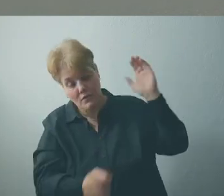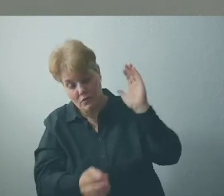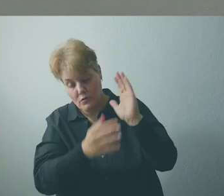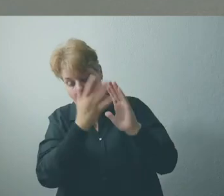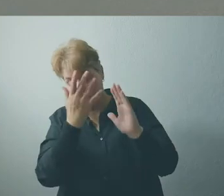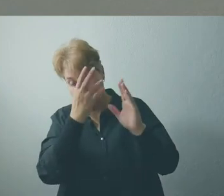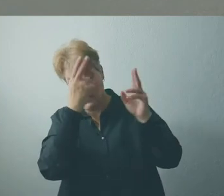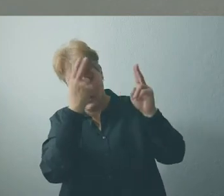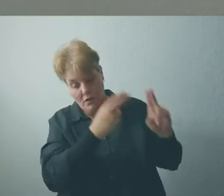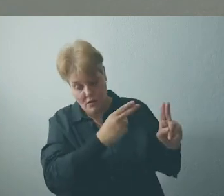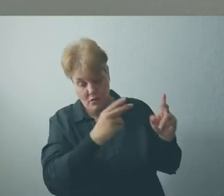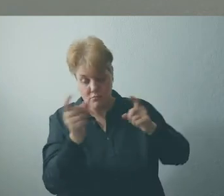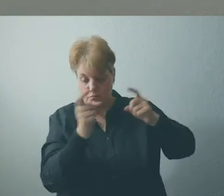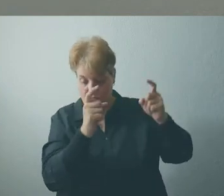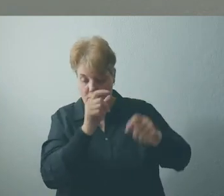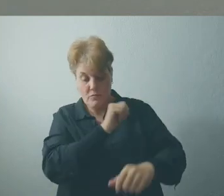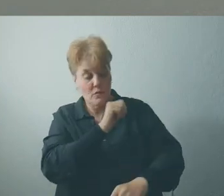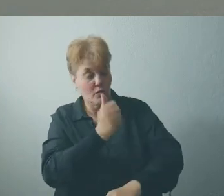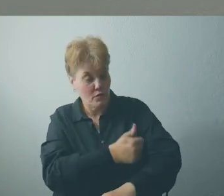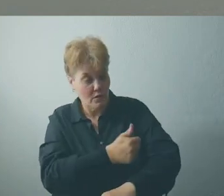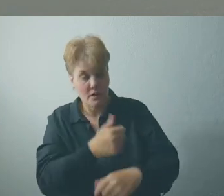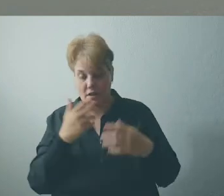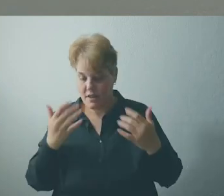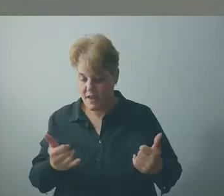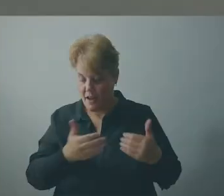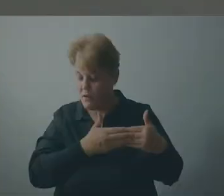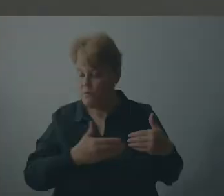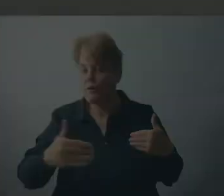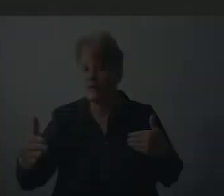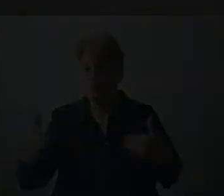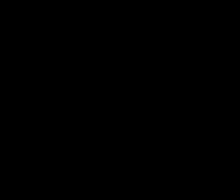God bless you, and have a great Independence Day.